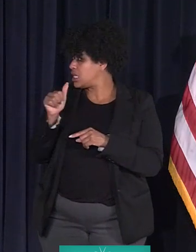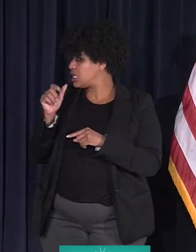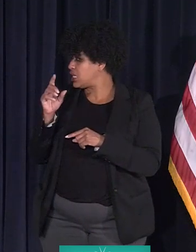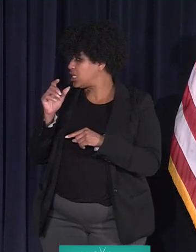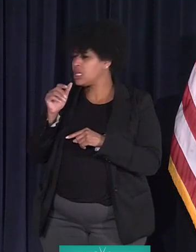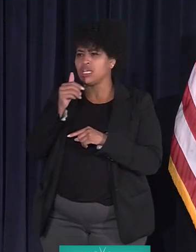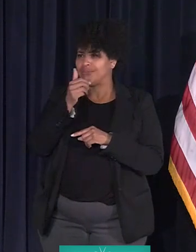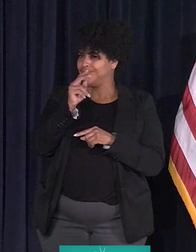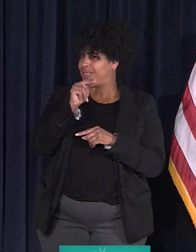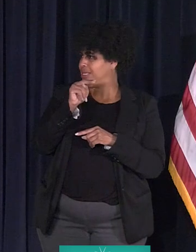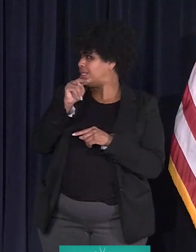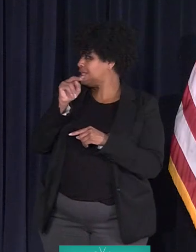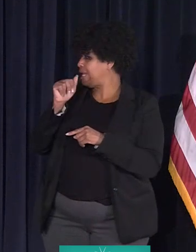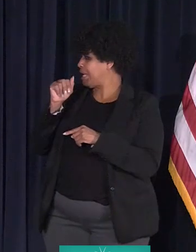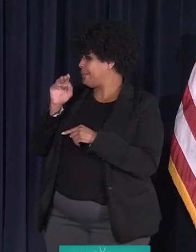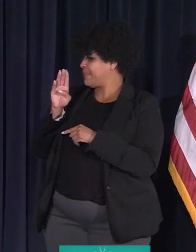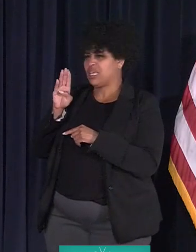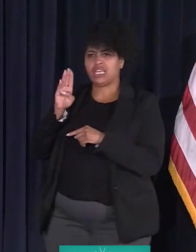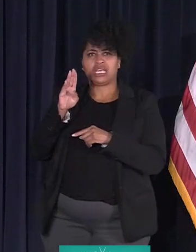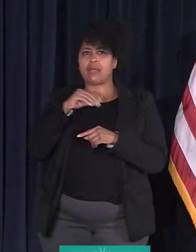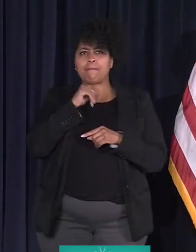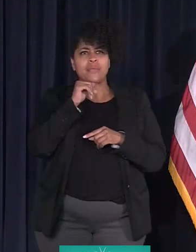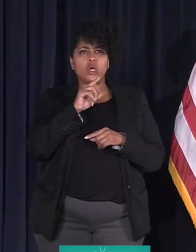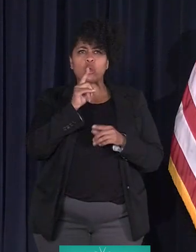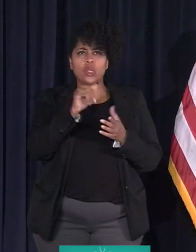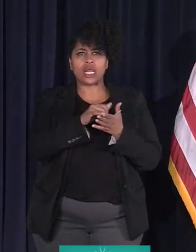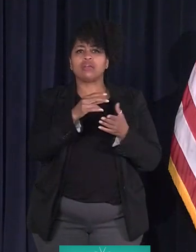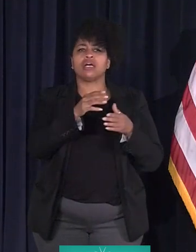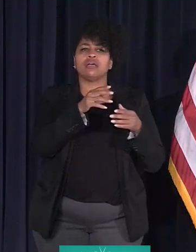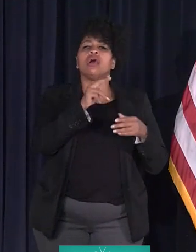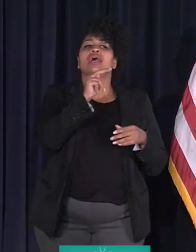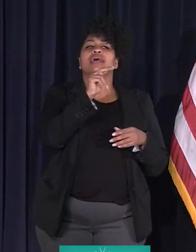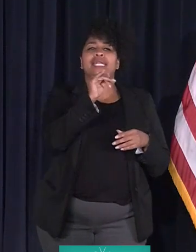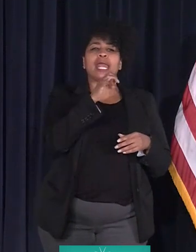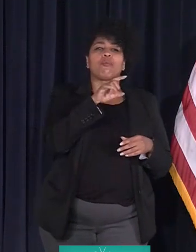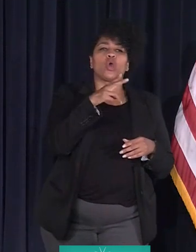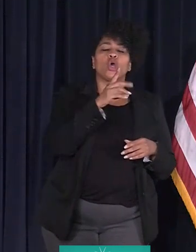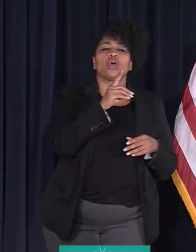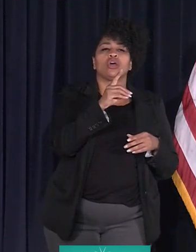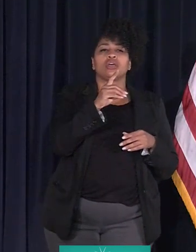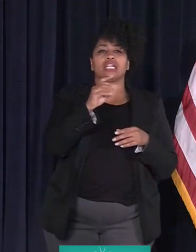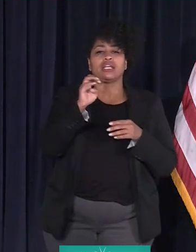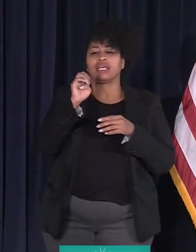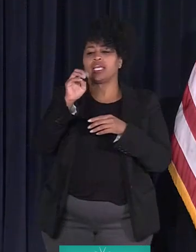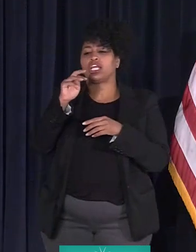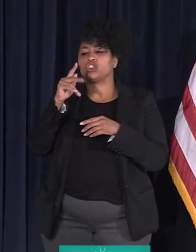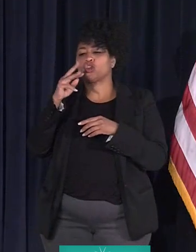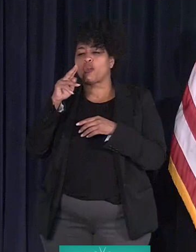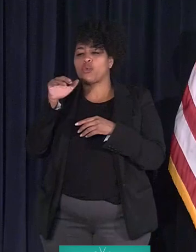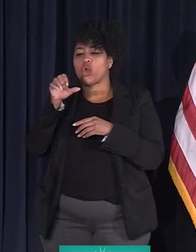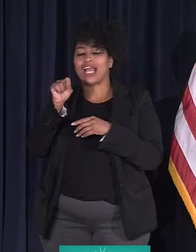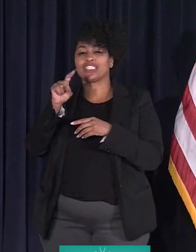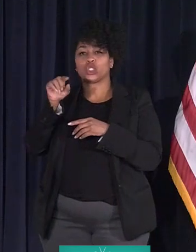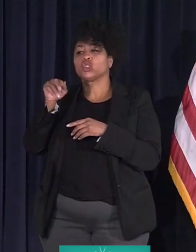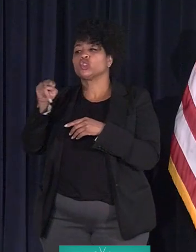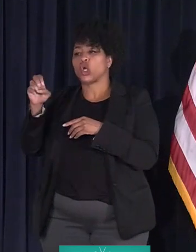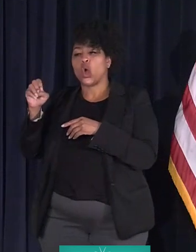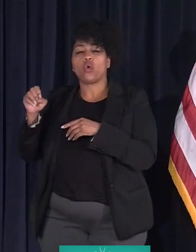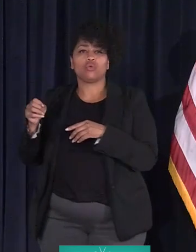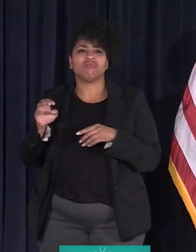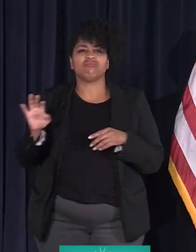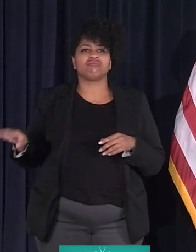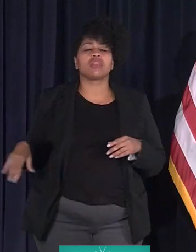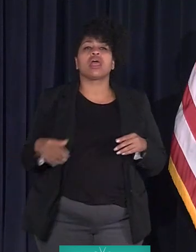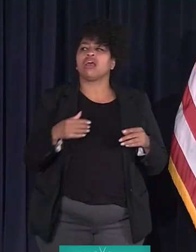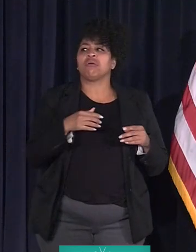The NEZ. I'm not for sure what that's about. It's the Neighborhood Enterprise Zone. Right. I've been presented with that. I don't understand what it is.